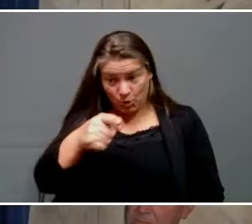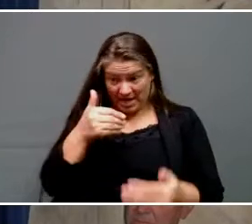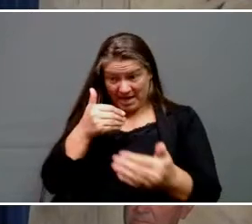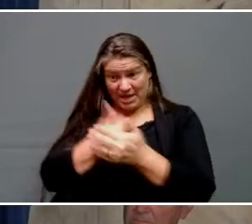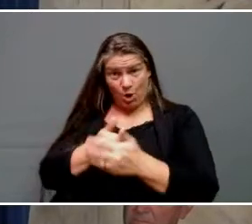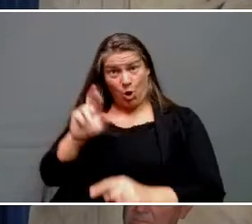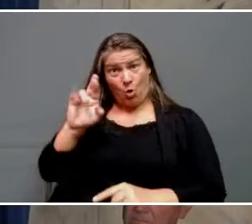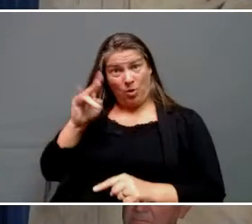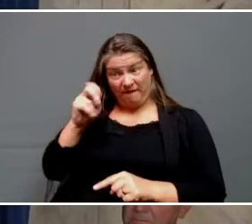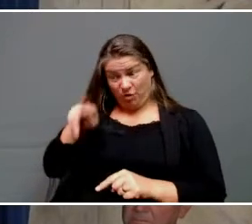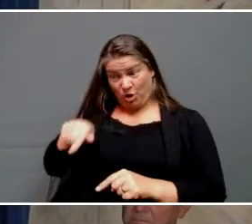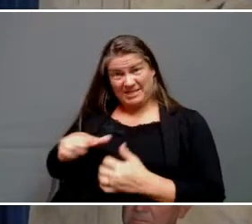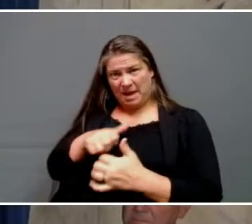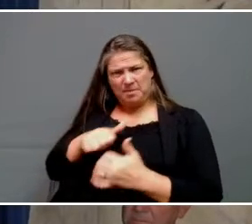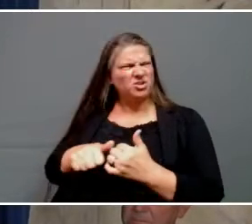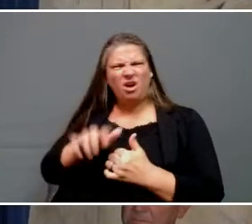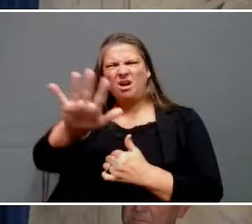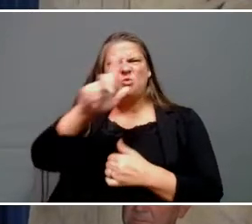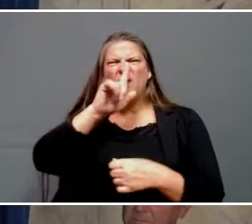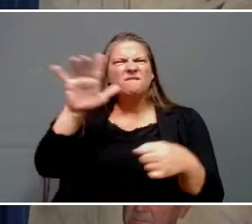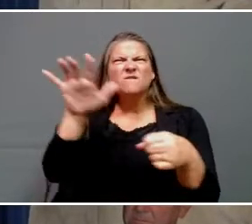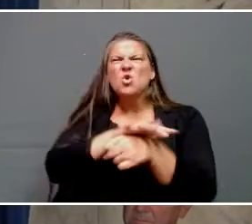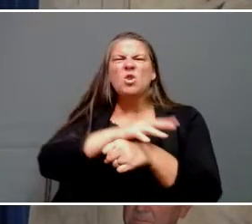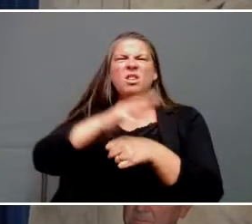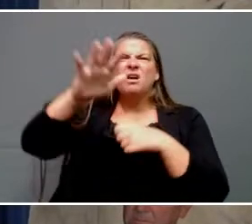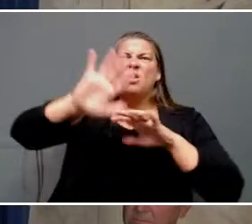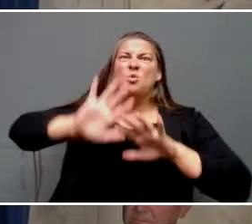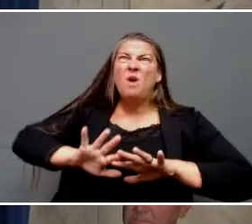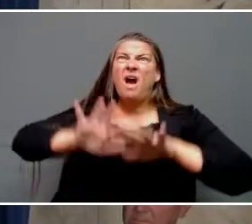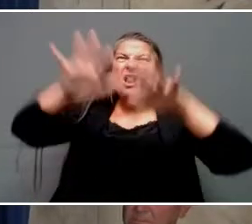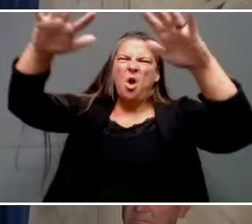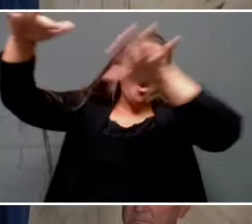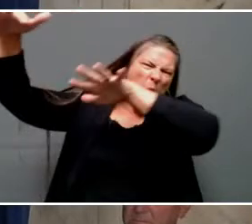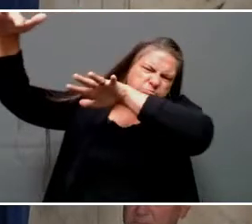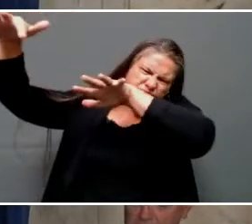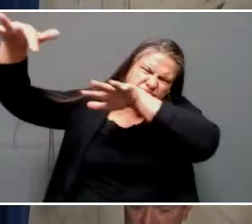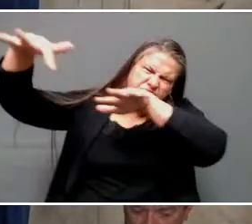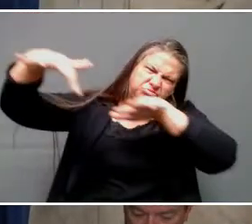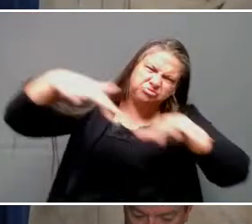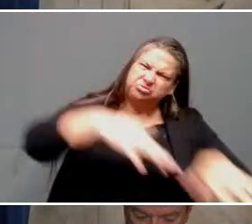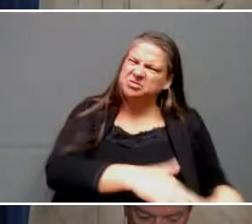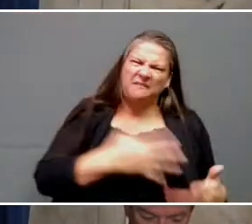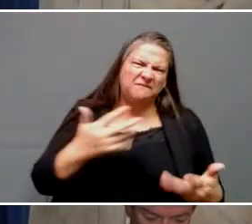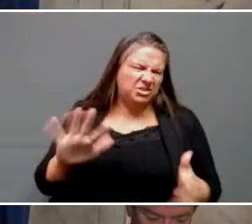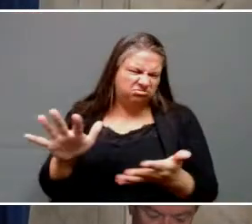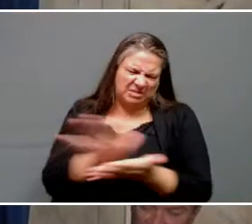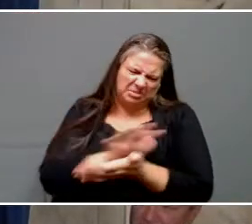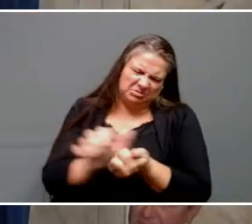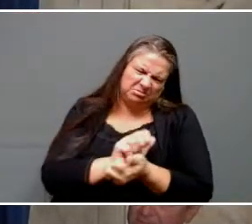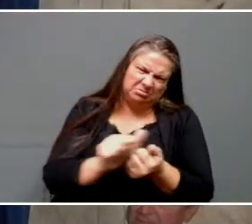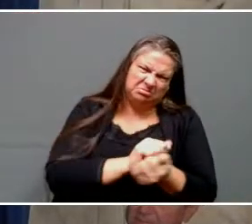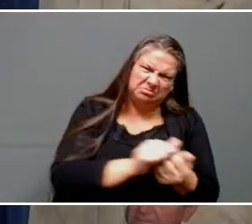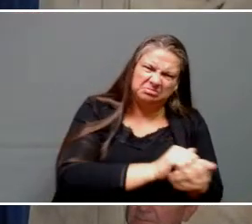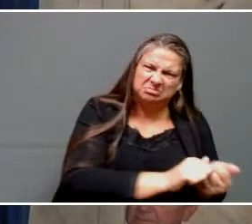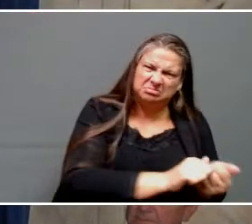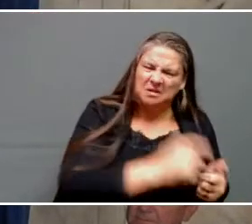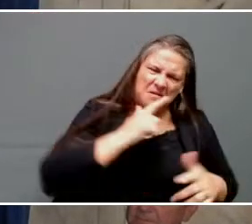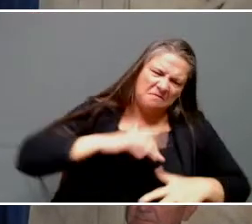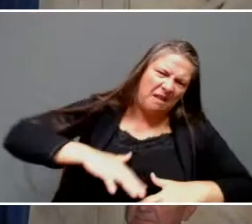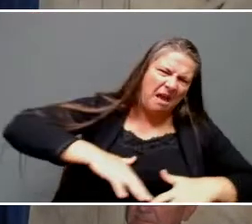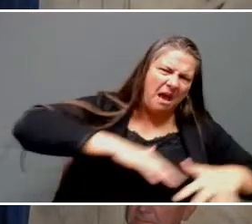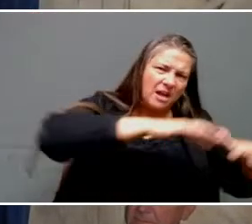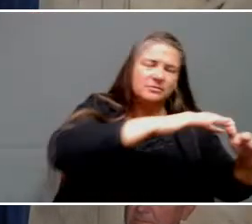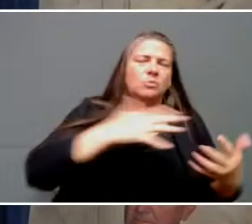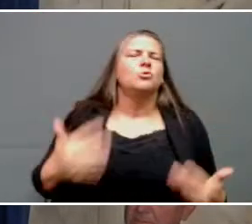hillsides come down and wipe houses out. But to everyone involved and to the public out there, we are here today